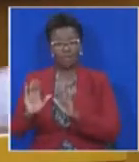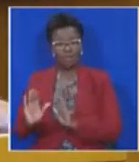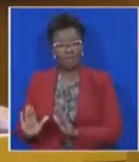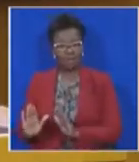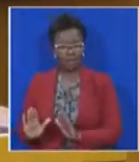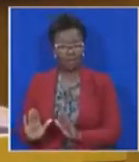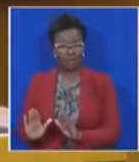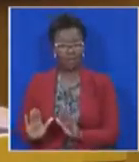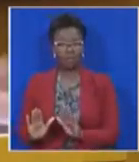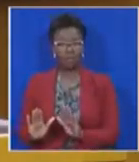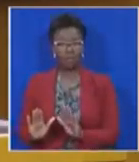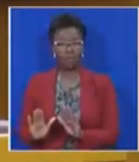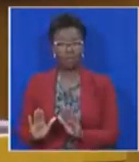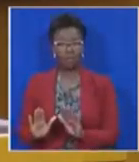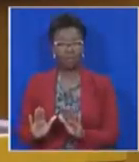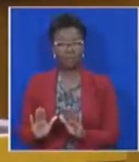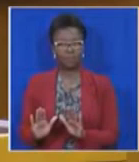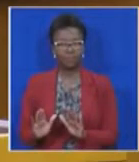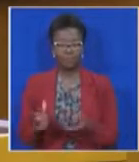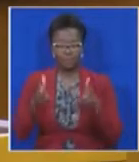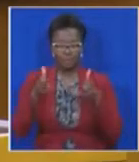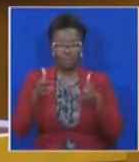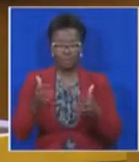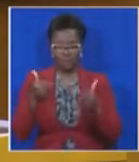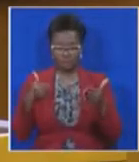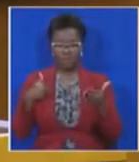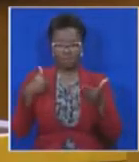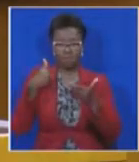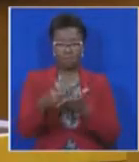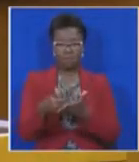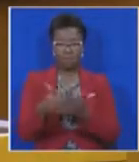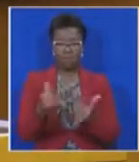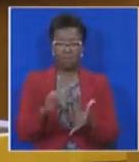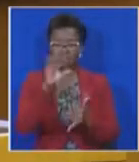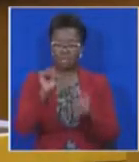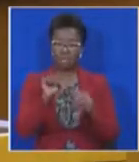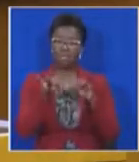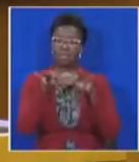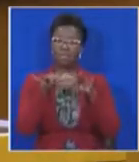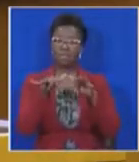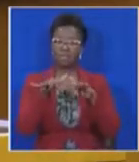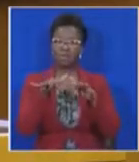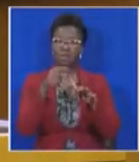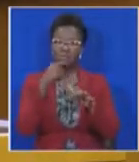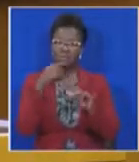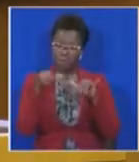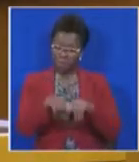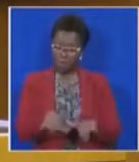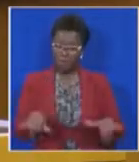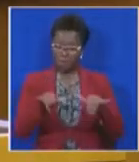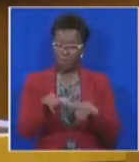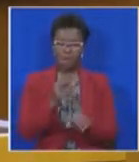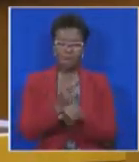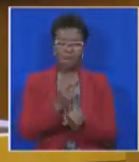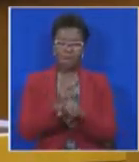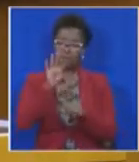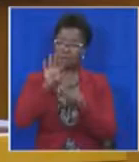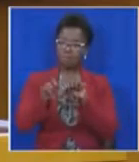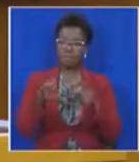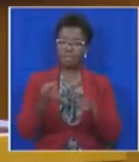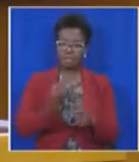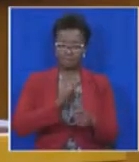our constitution. The fault, dear fellow South African citizens, is not in the stars, it is in